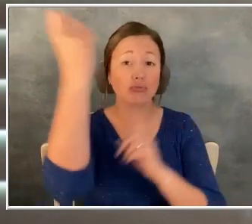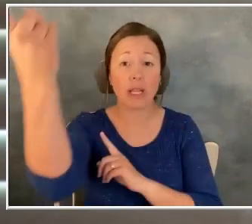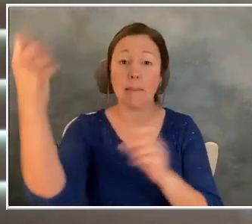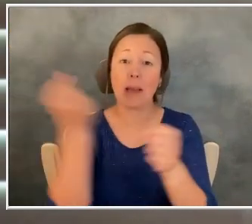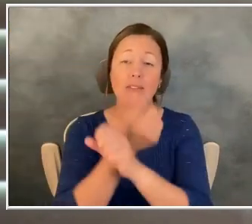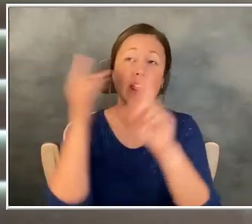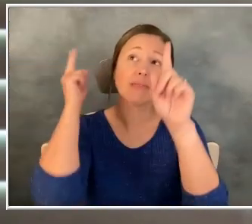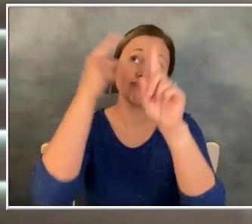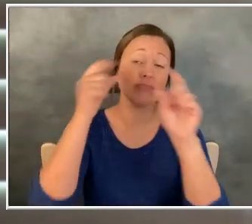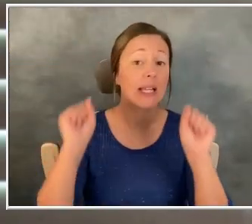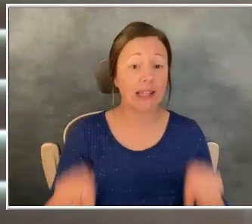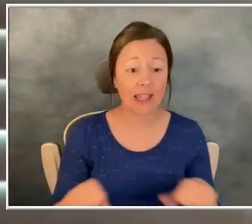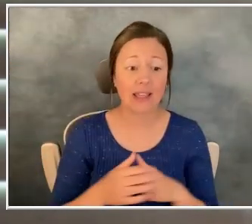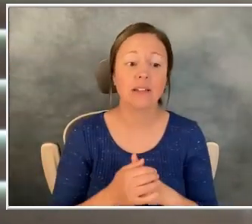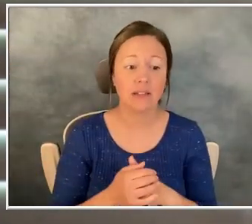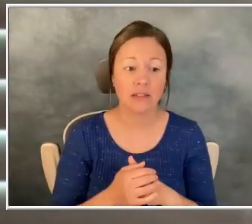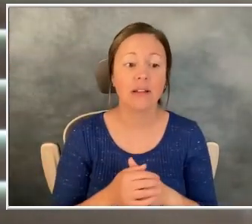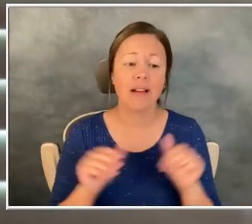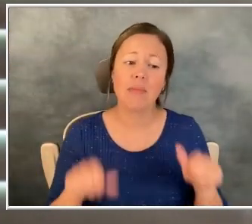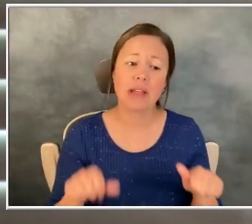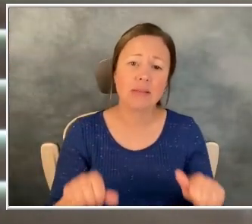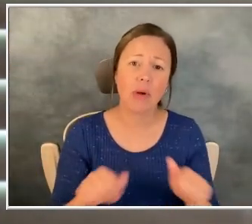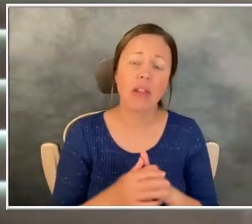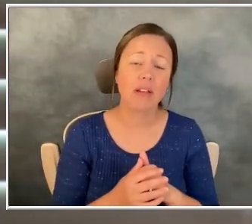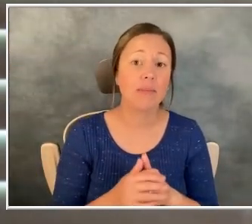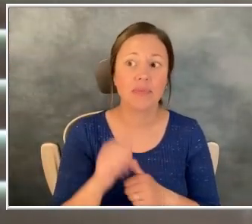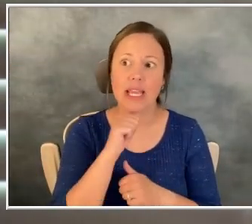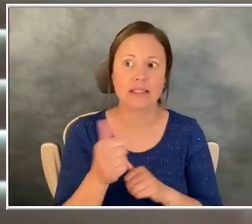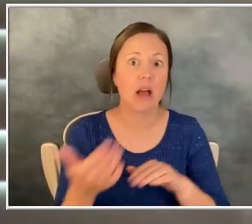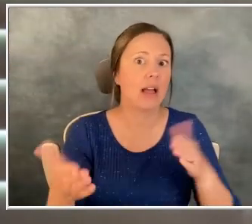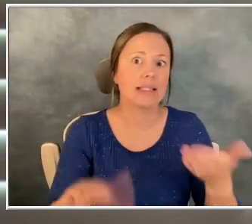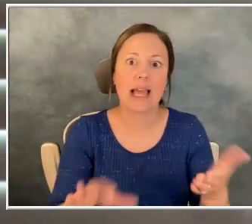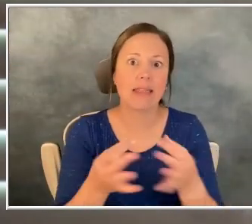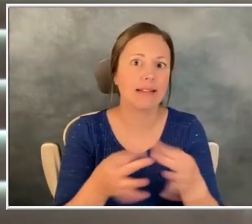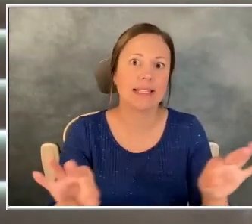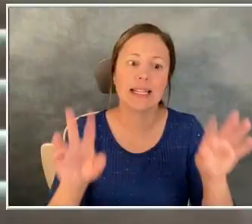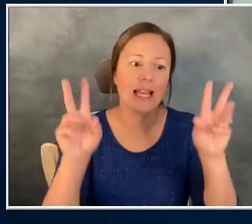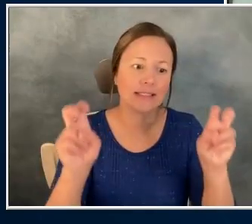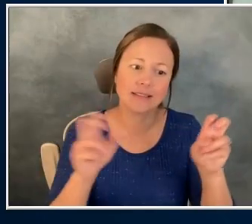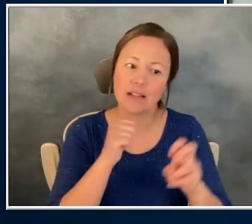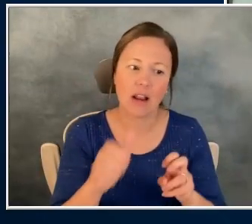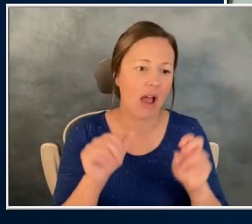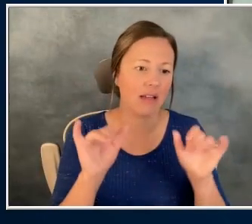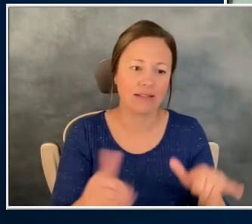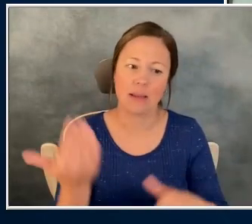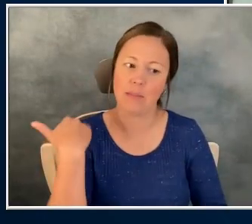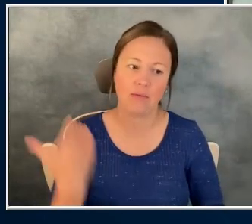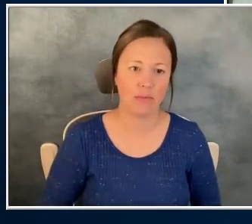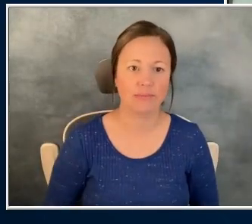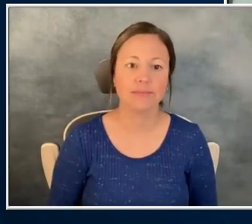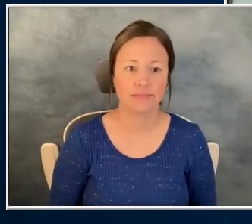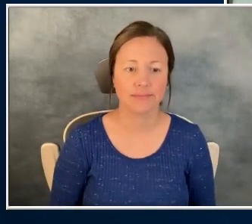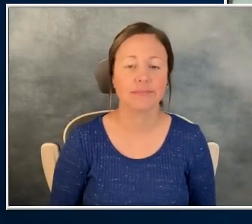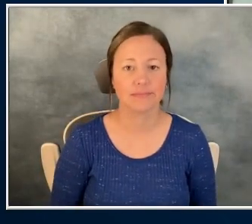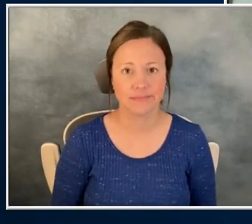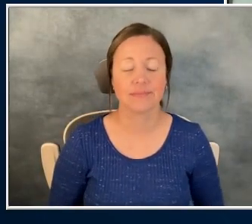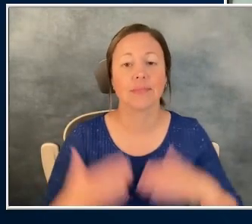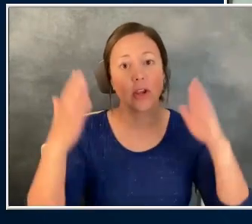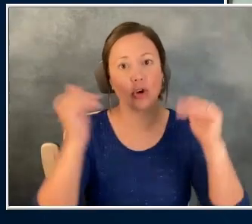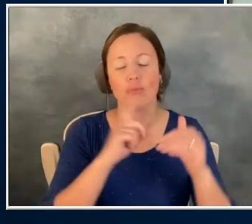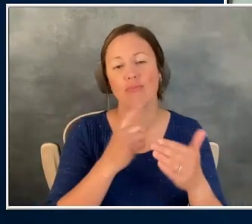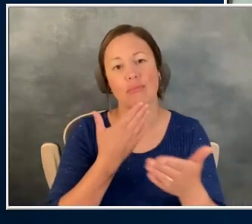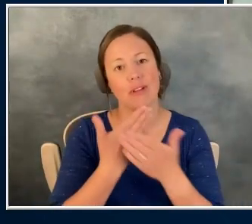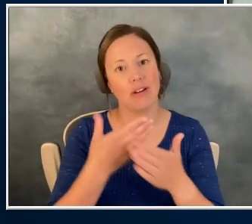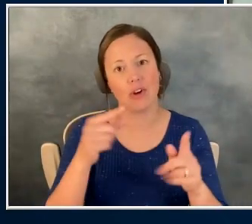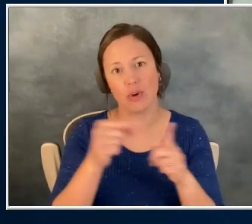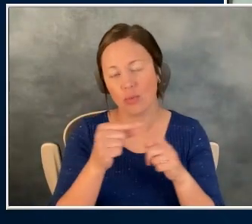things. Um, like it's possible. It's not a, it's not a death sentence as it once was. So yeah. Hope is such a good word. Such a key